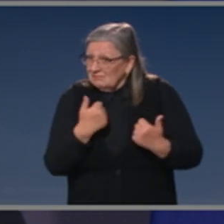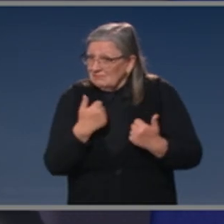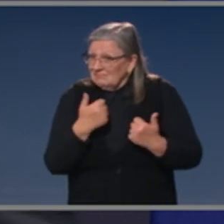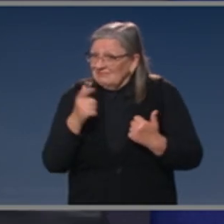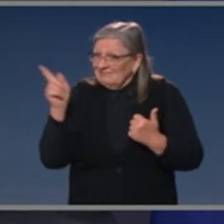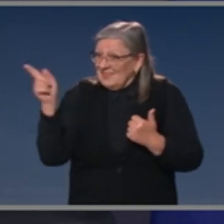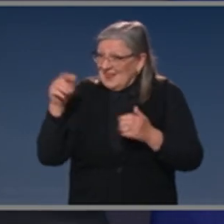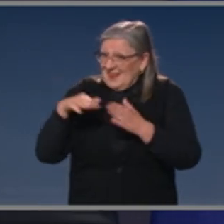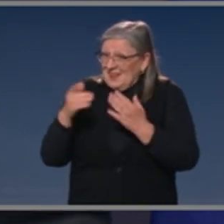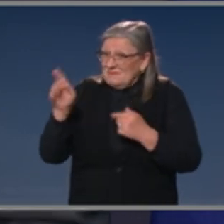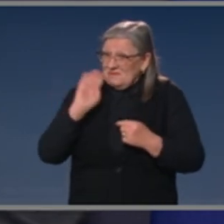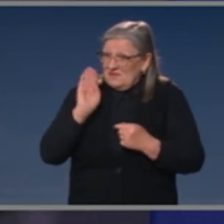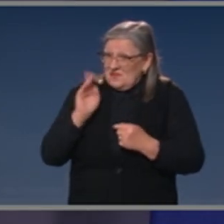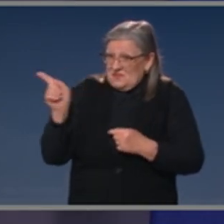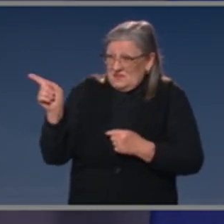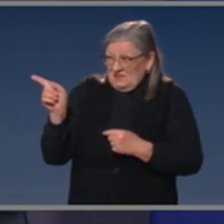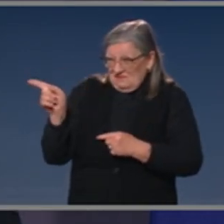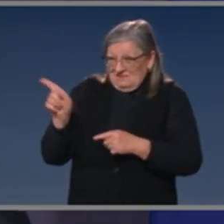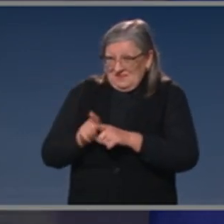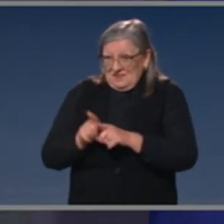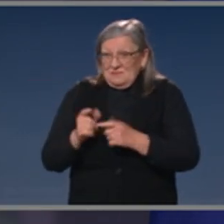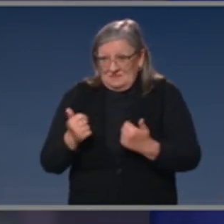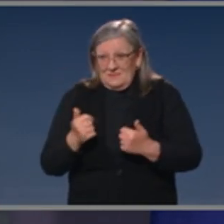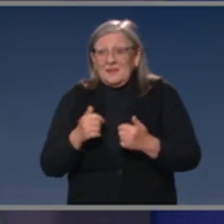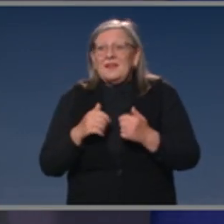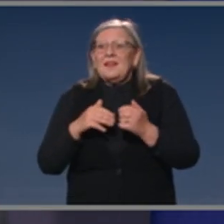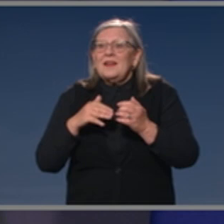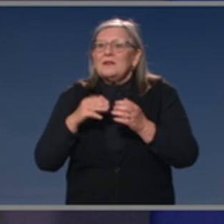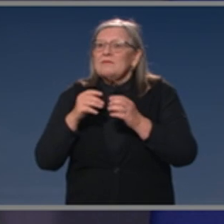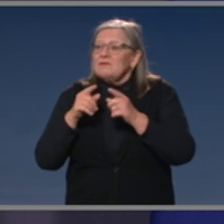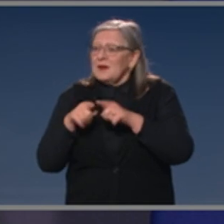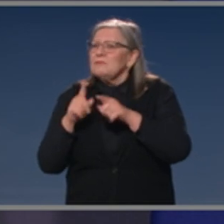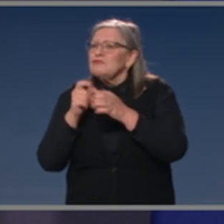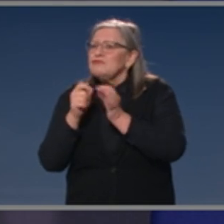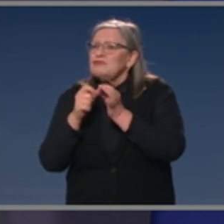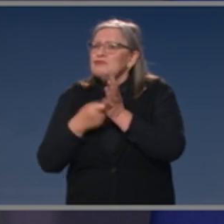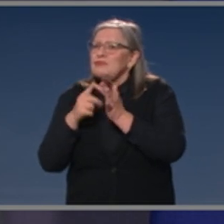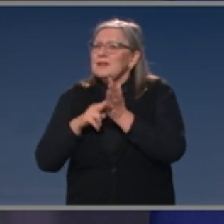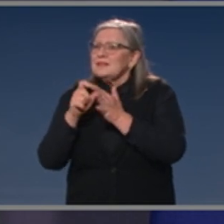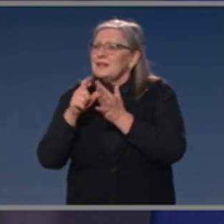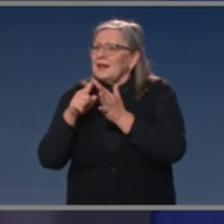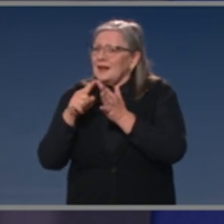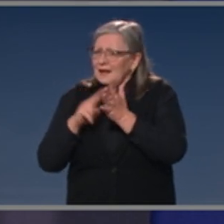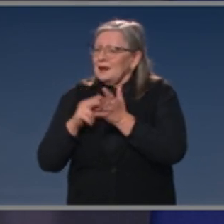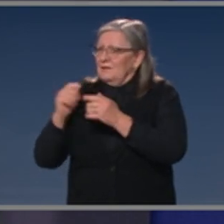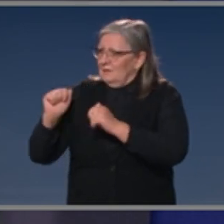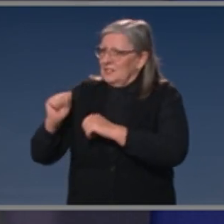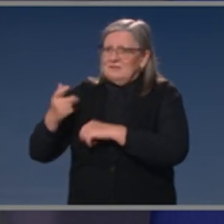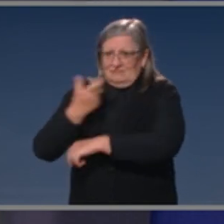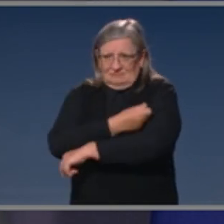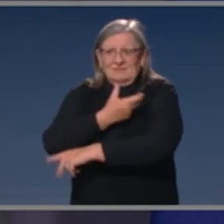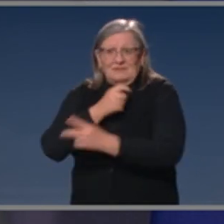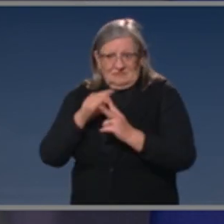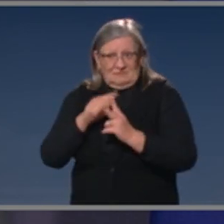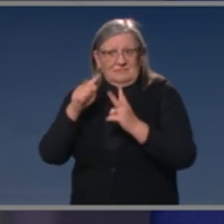I've had, along with Brendan, both of our doses. In particular, we recognize that this